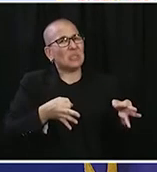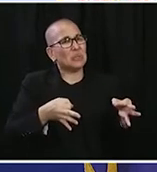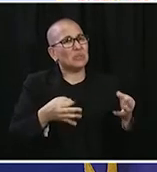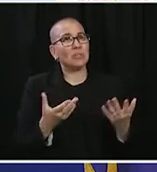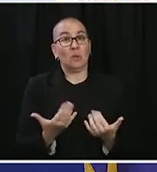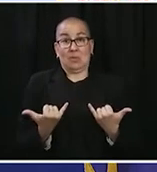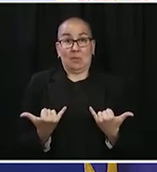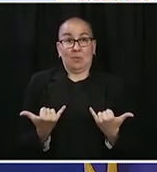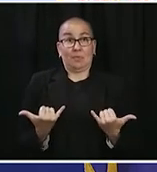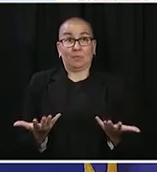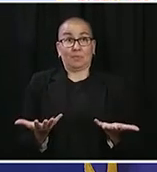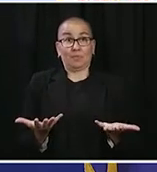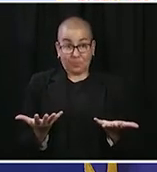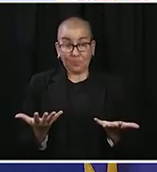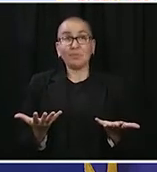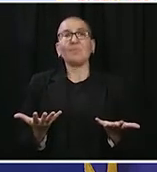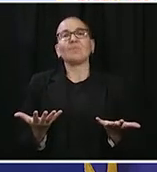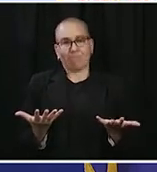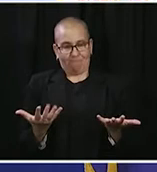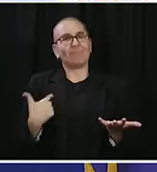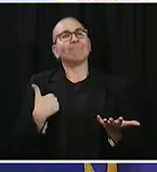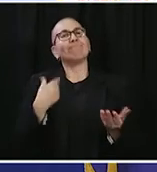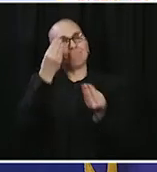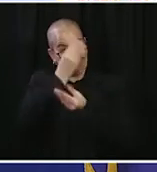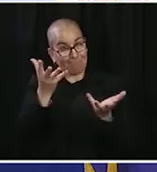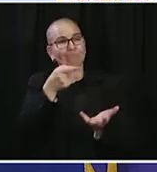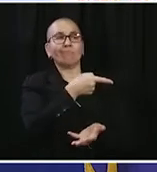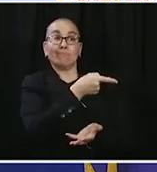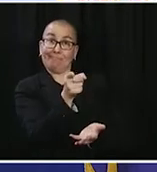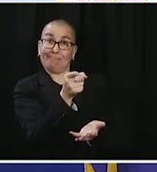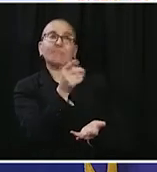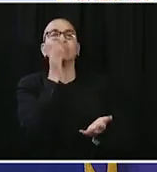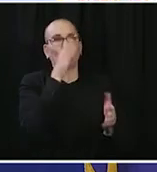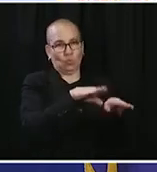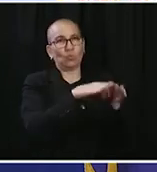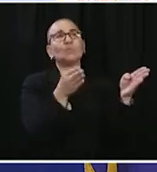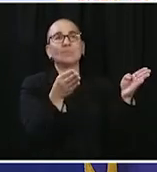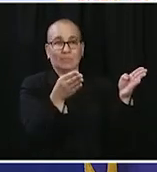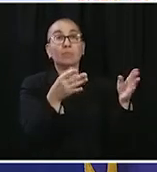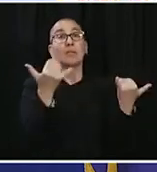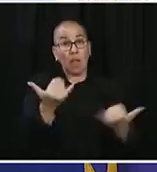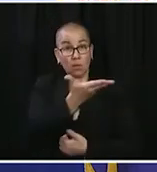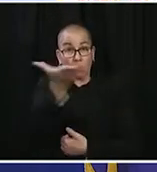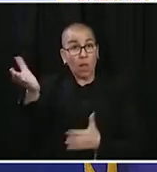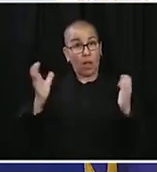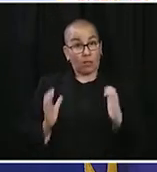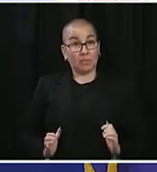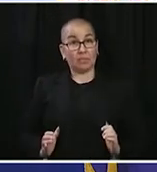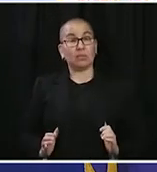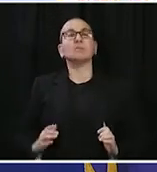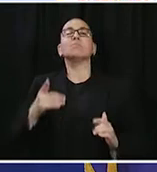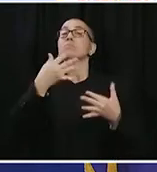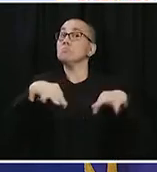that dial back to normal. You'll need to make a reservation, wear a mask, wash your hands. Certainly don't go in there if you're sick. are encouraging people to,